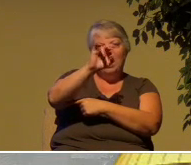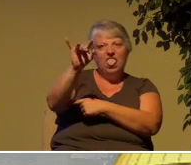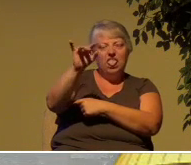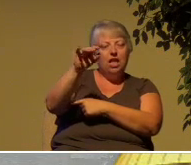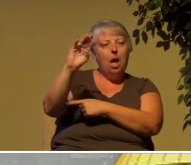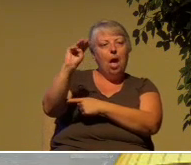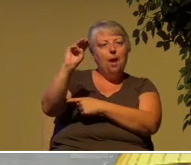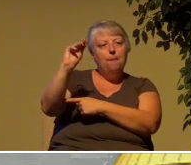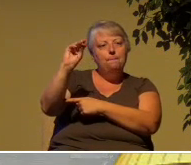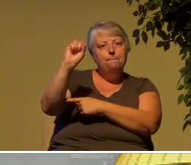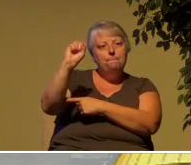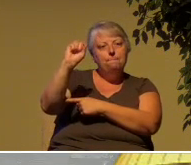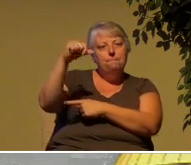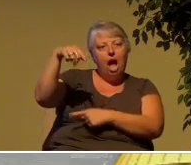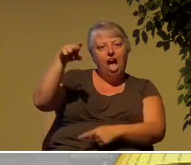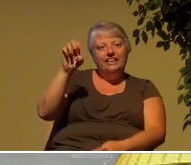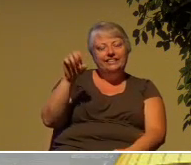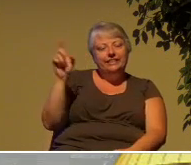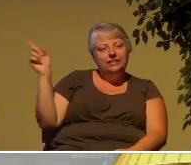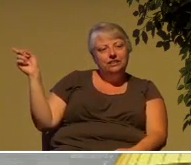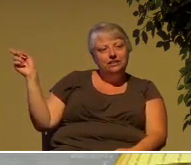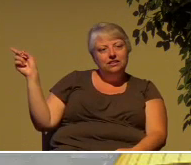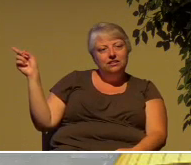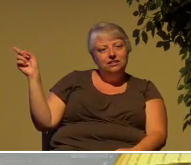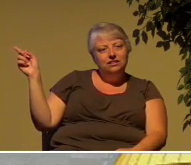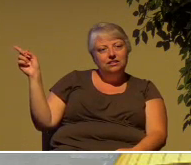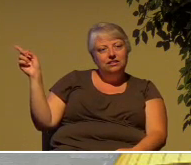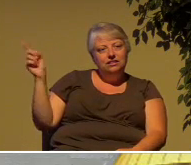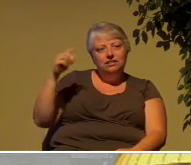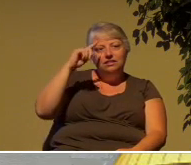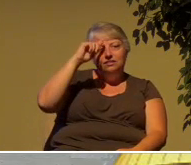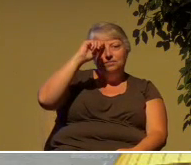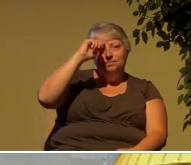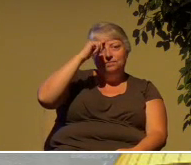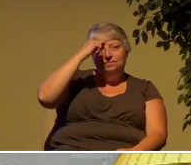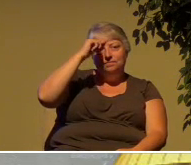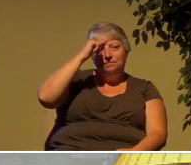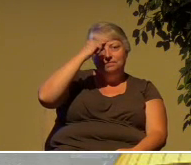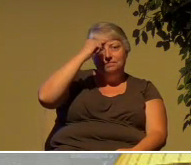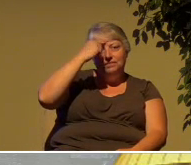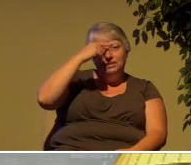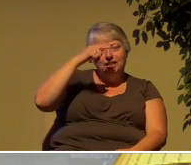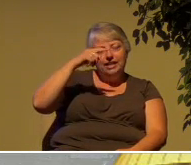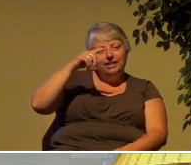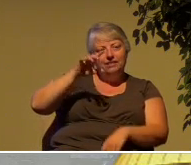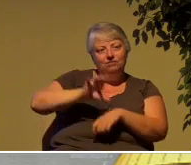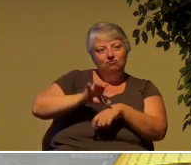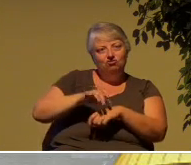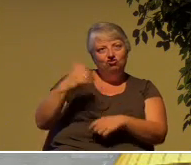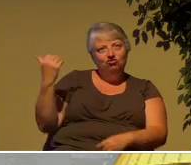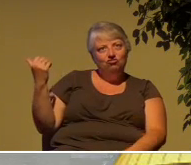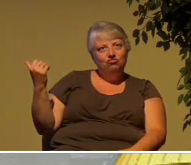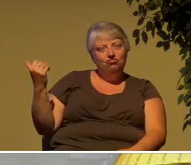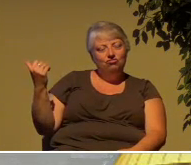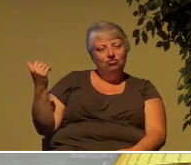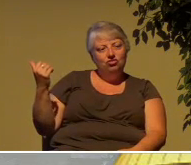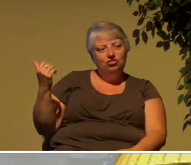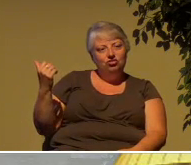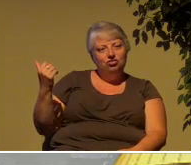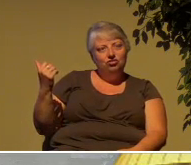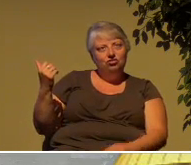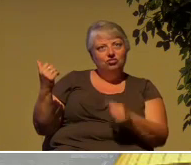sitting on the Temple Mount in the location where the temple has to be built.